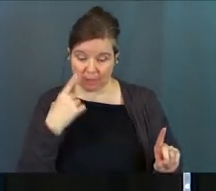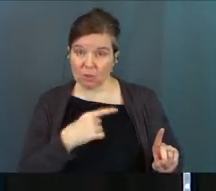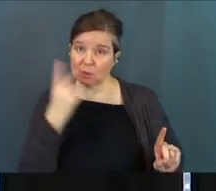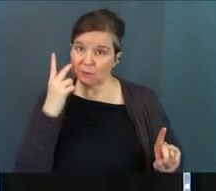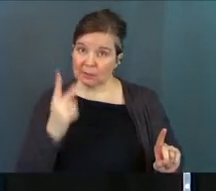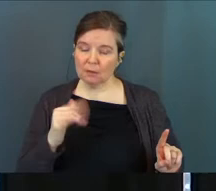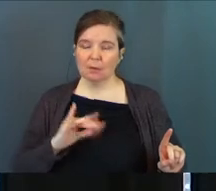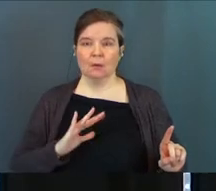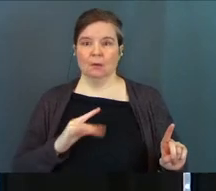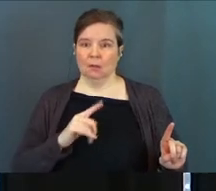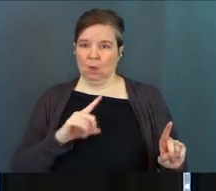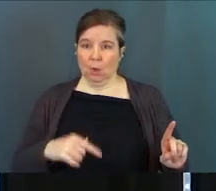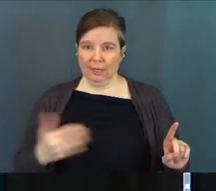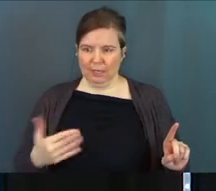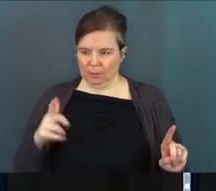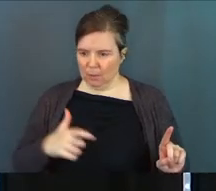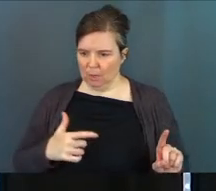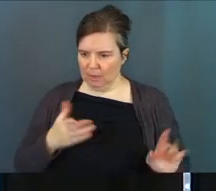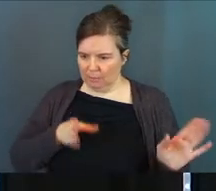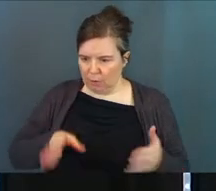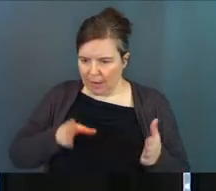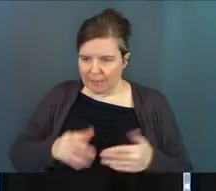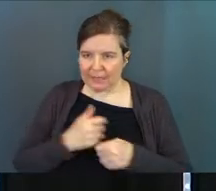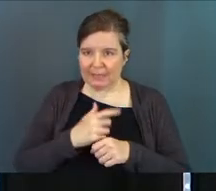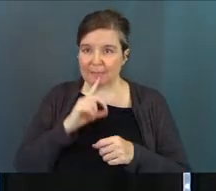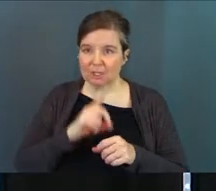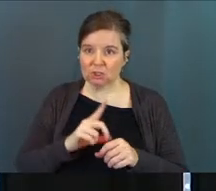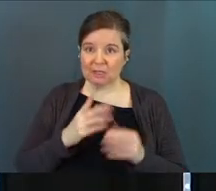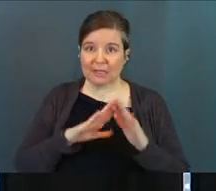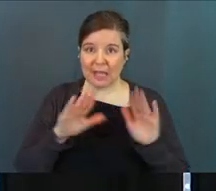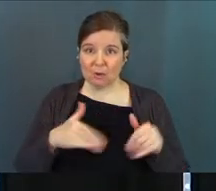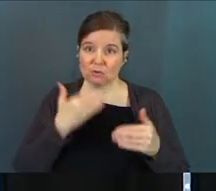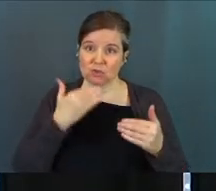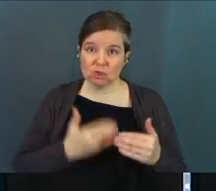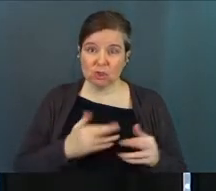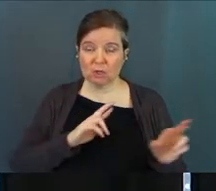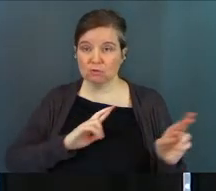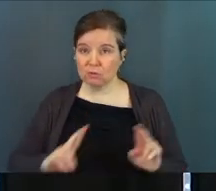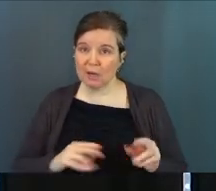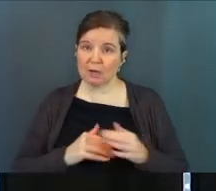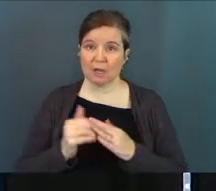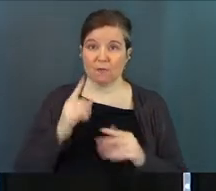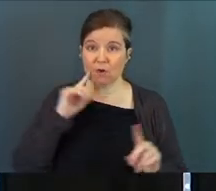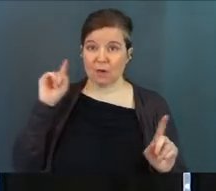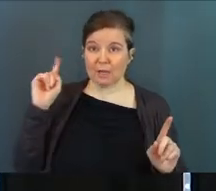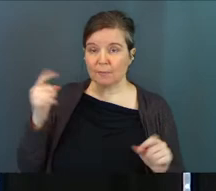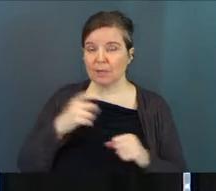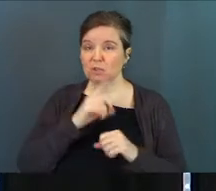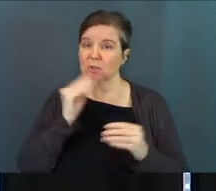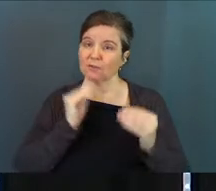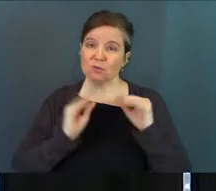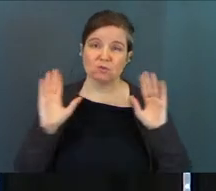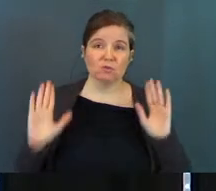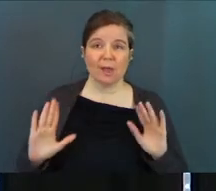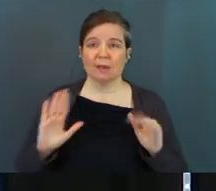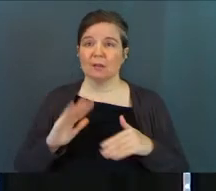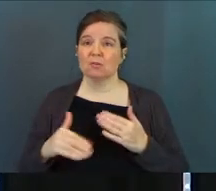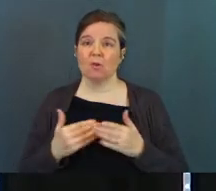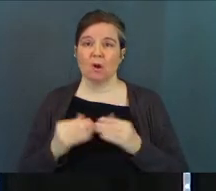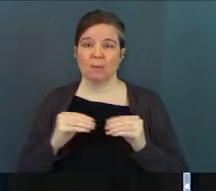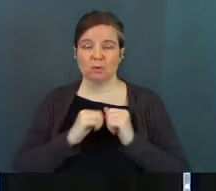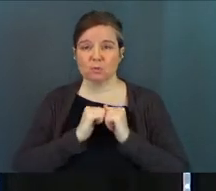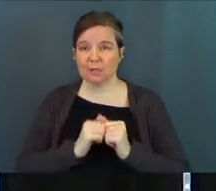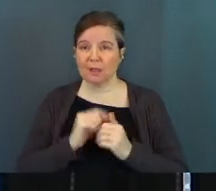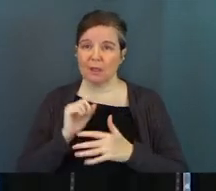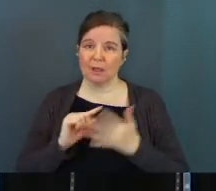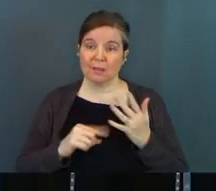you, you see like, hey, the Lord is here. We're supposed to be prepping stuff, getting, like, let's make sure this house is good and ready and comfortable for him. And let's make sure the food is great. And it's all put